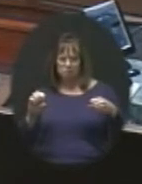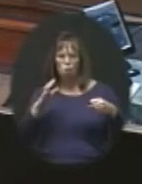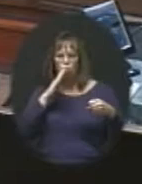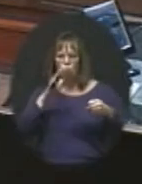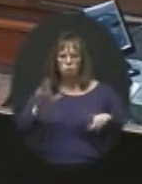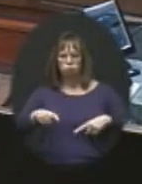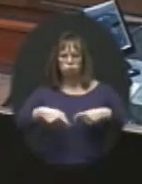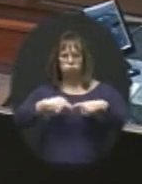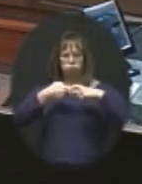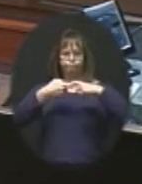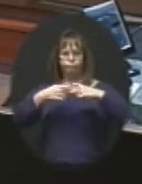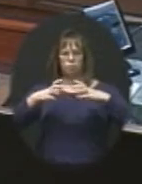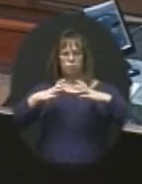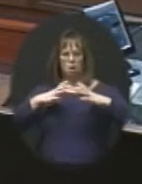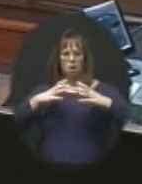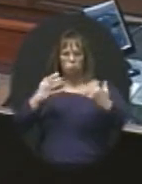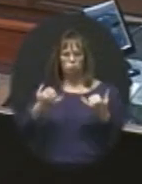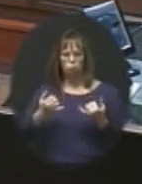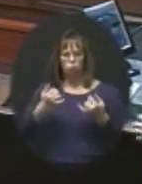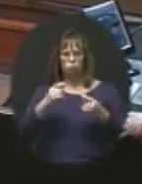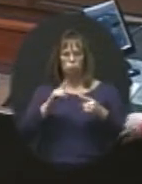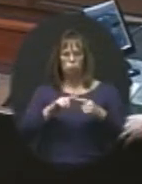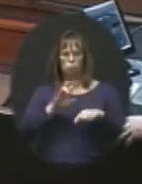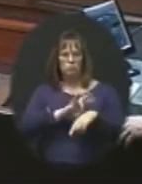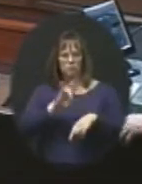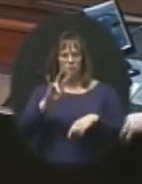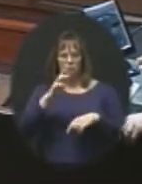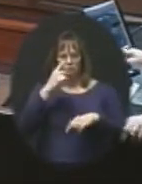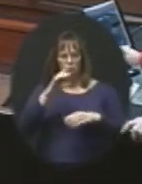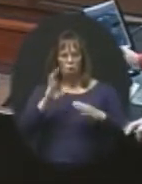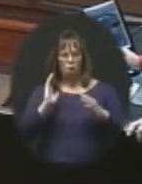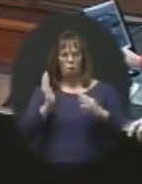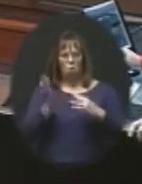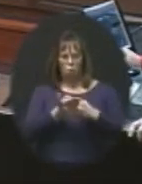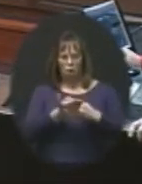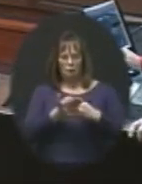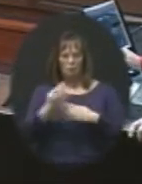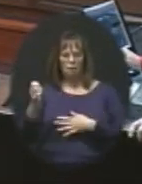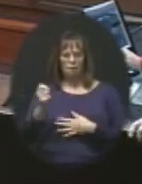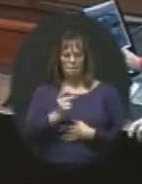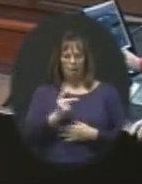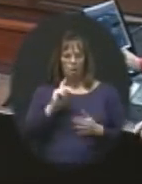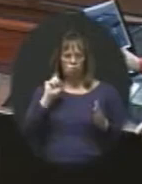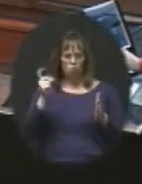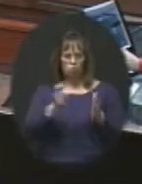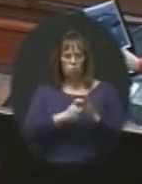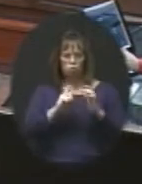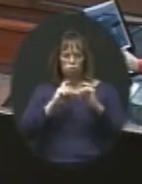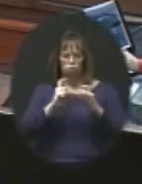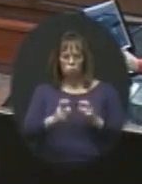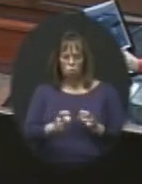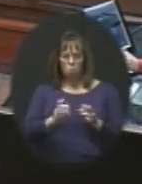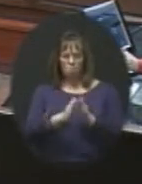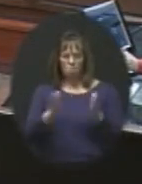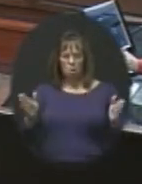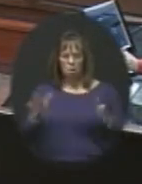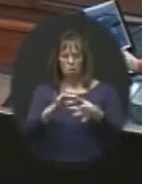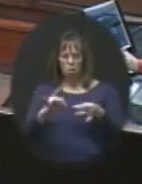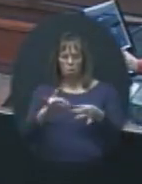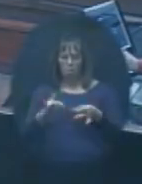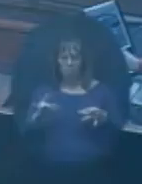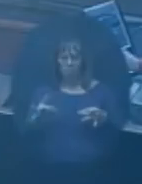adjourn now until 7 o'clock for our comfort break and then come back and do recognitions and awards and public comment.